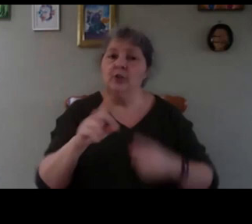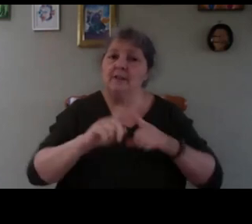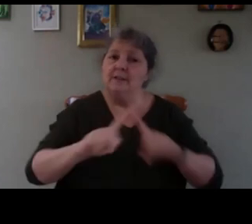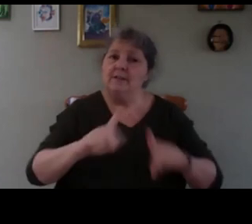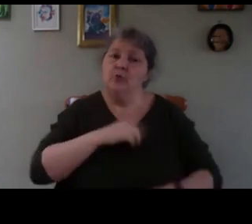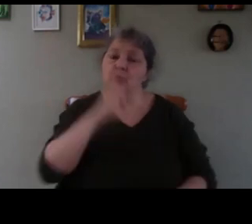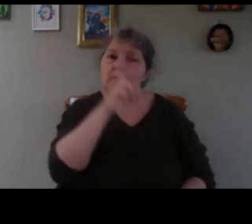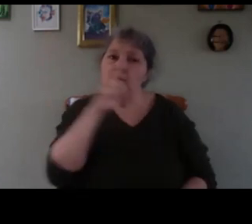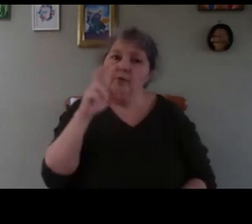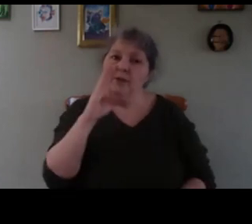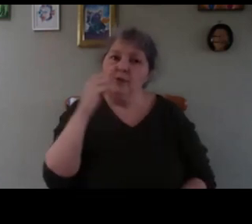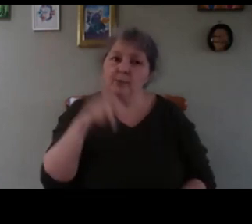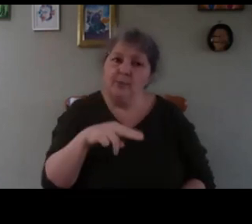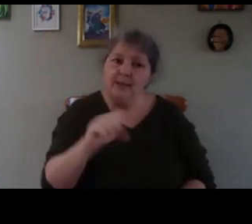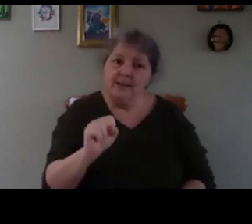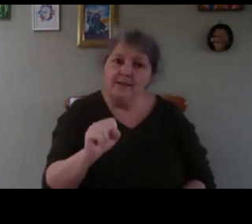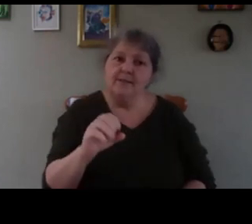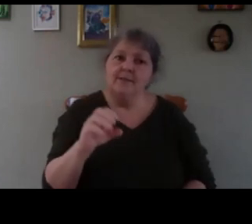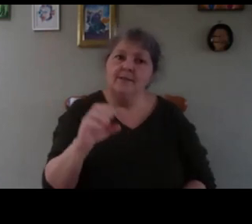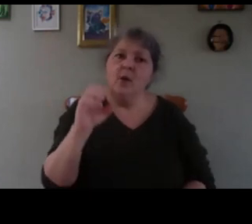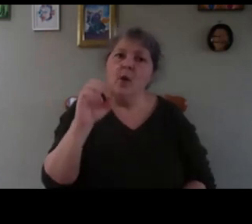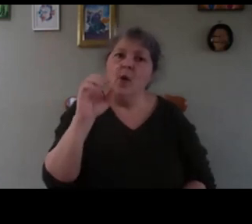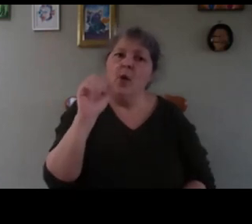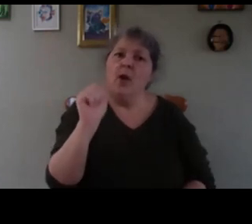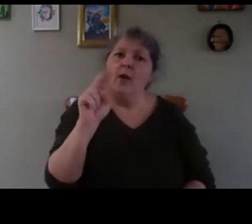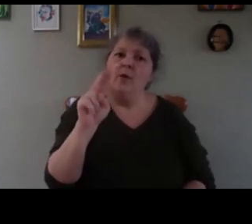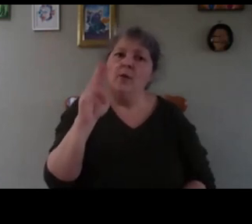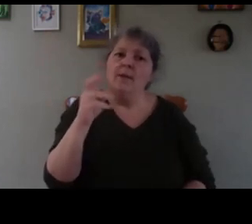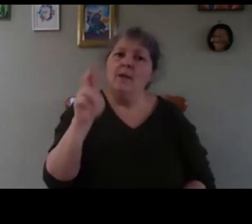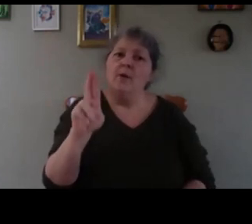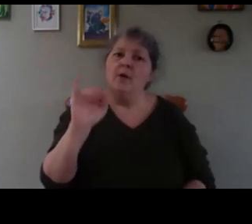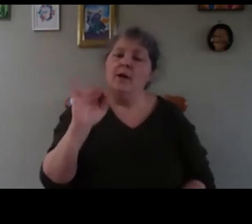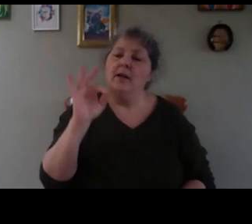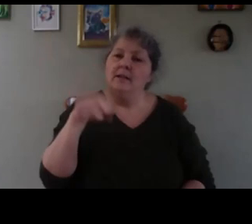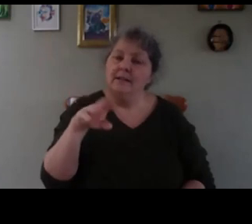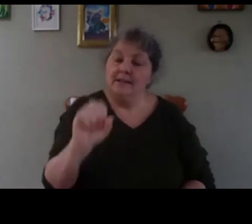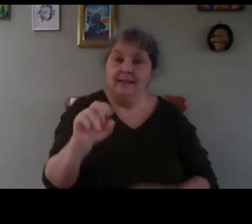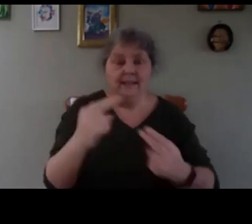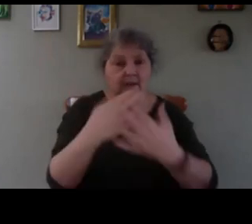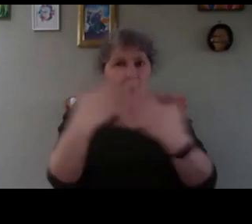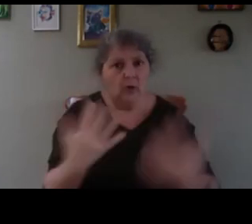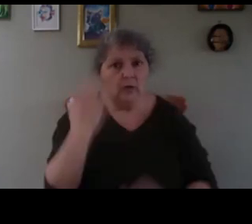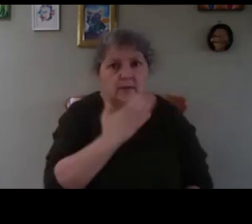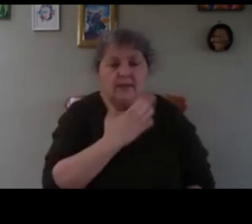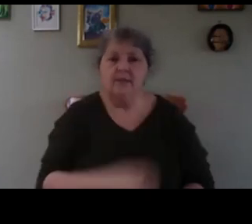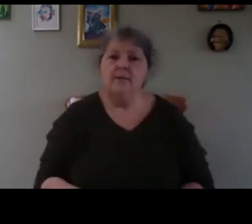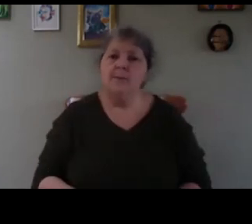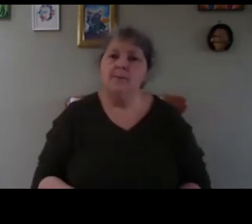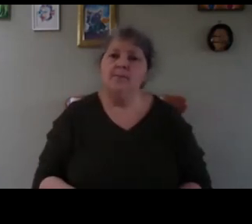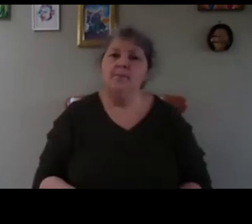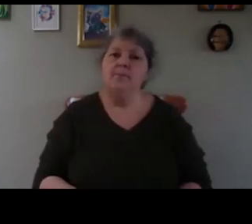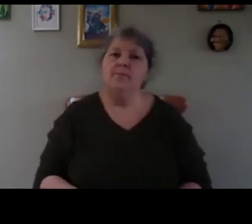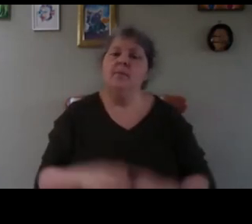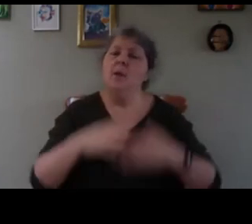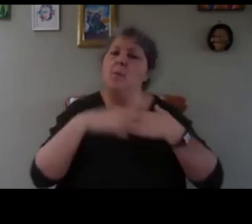aubergine aubergine needs a lot of heat so most of the time people failing with aubergine